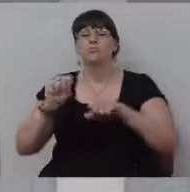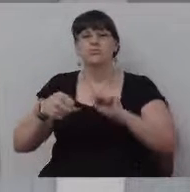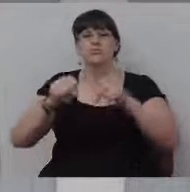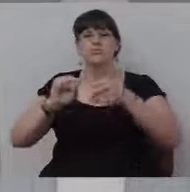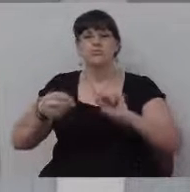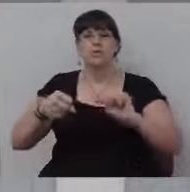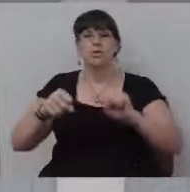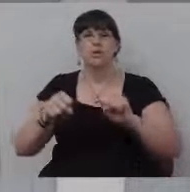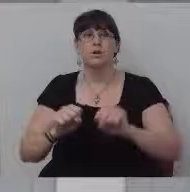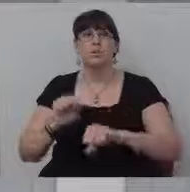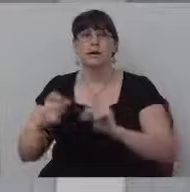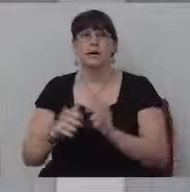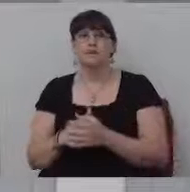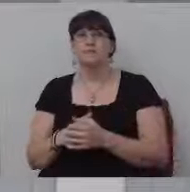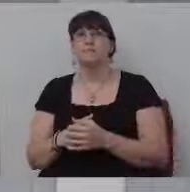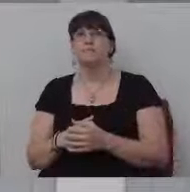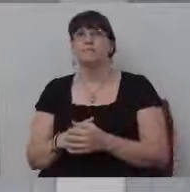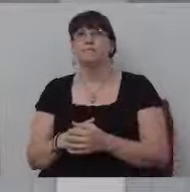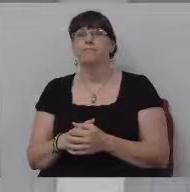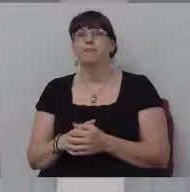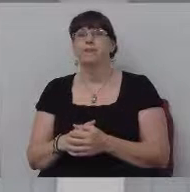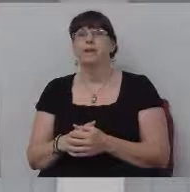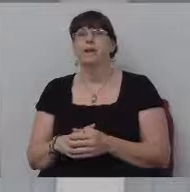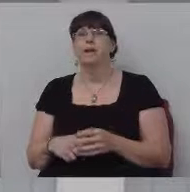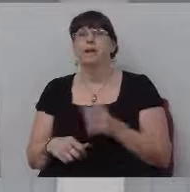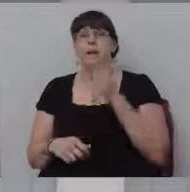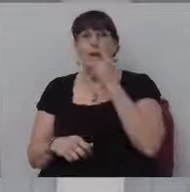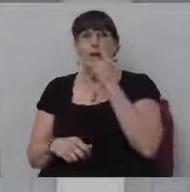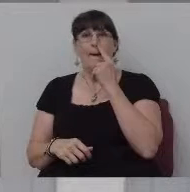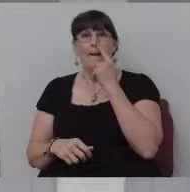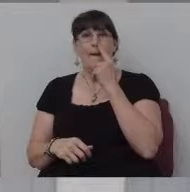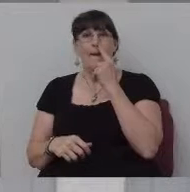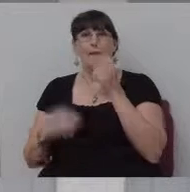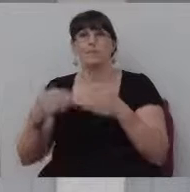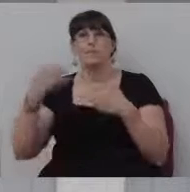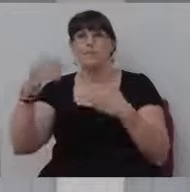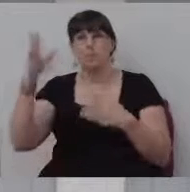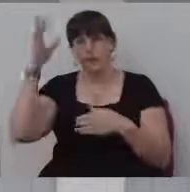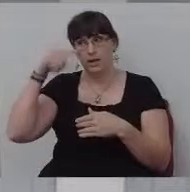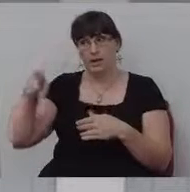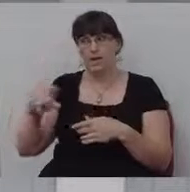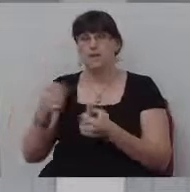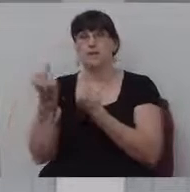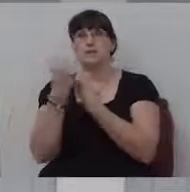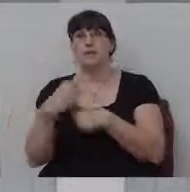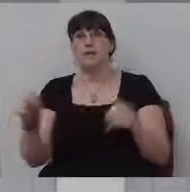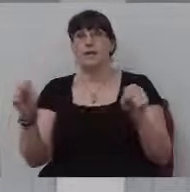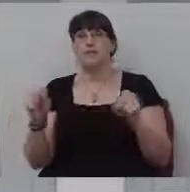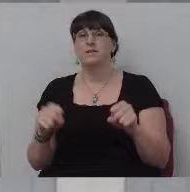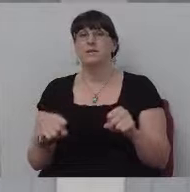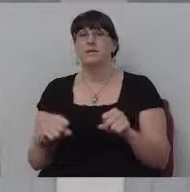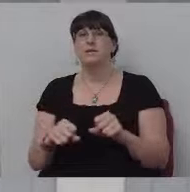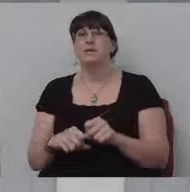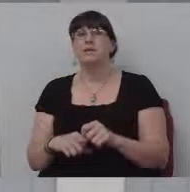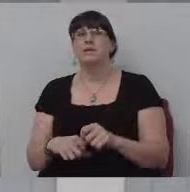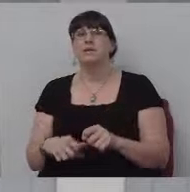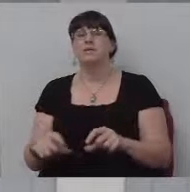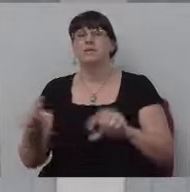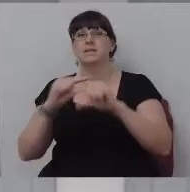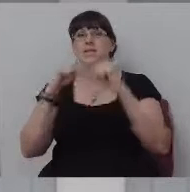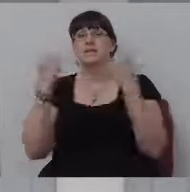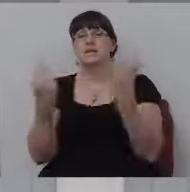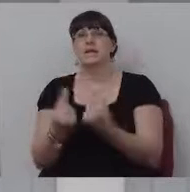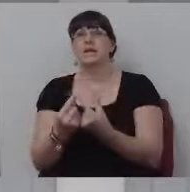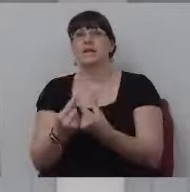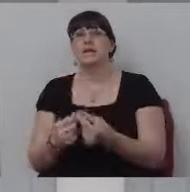but, uh, but before he got saved, Mike was on a motorcycle gang. He said they would go to churches on sunny mornings and they would